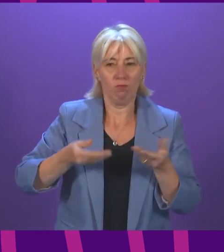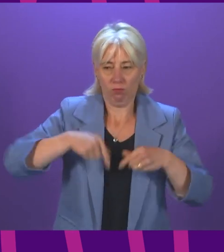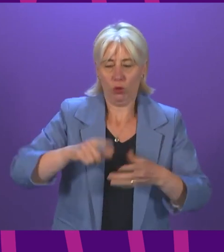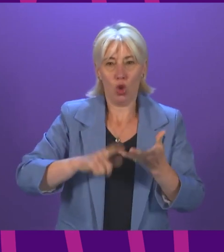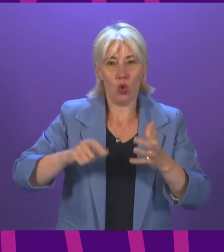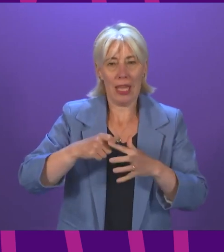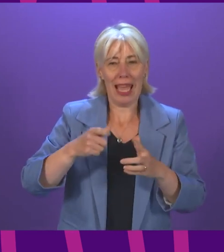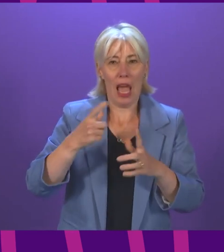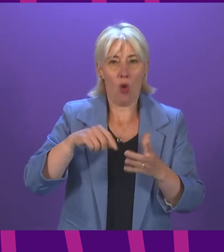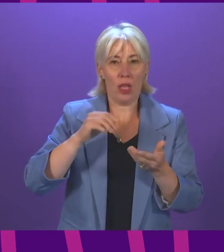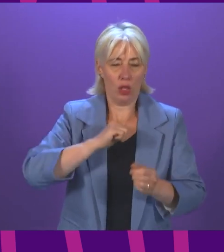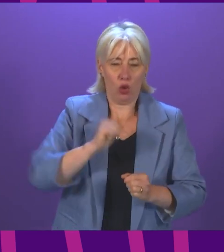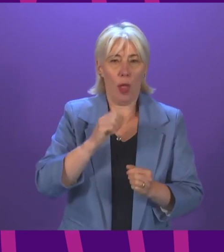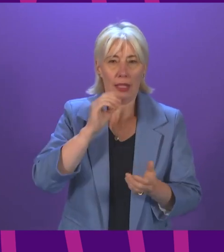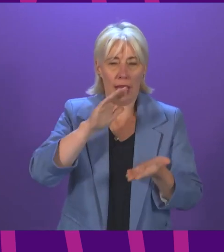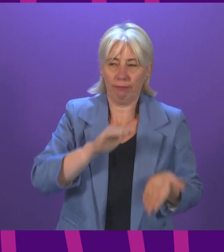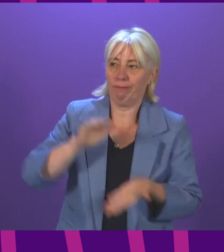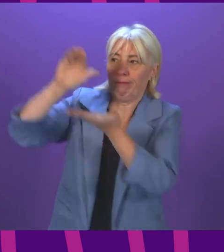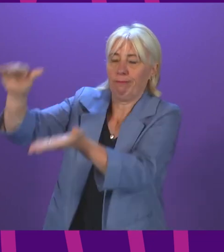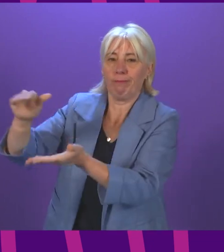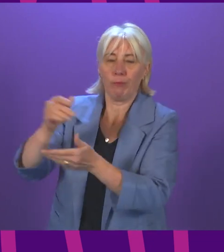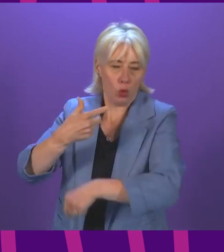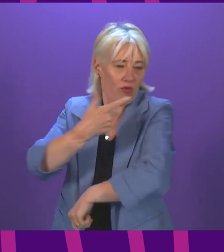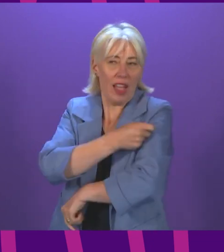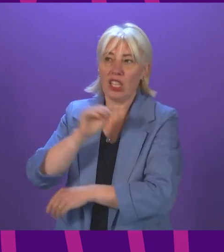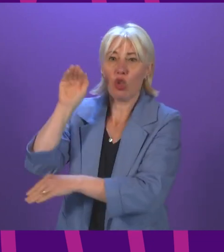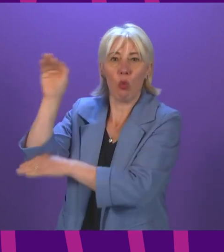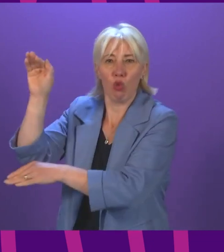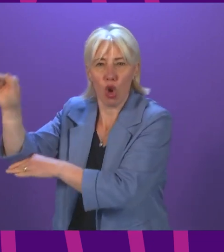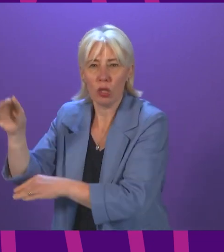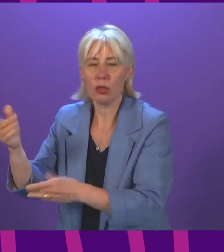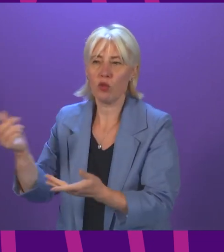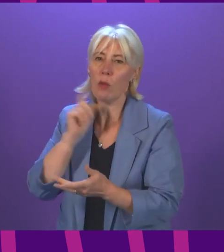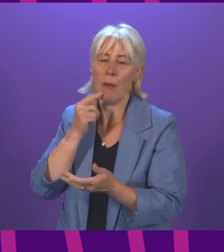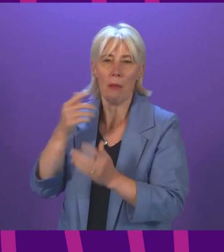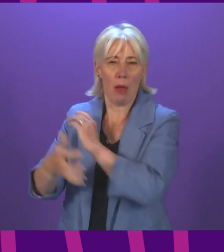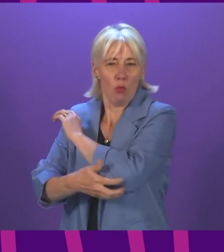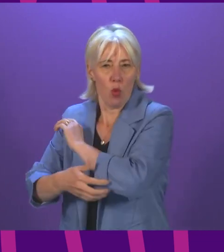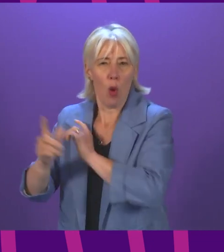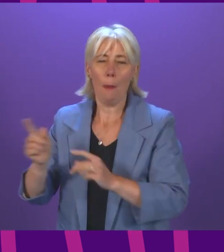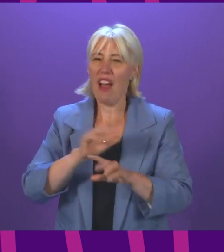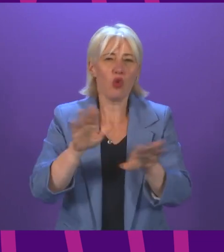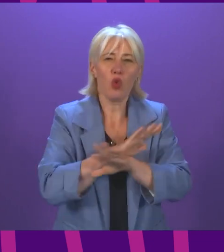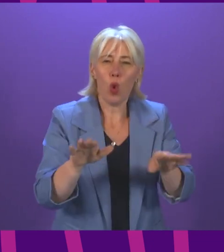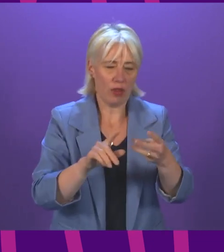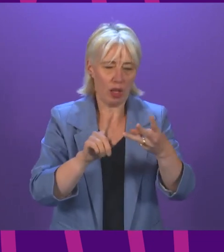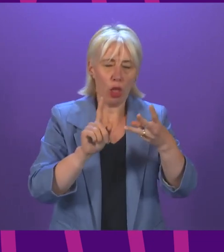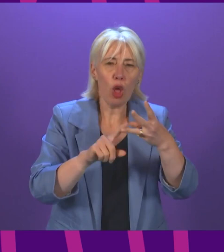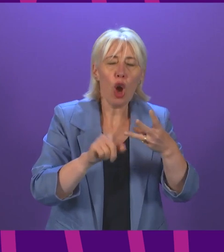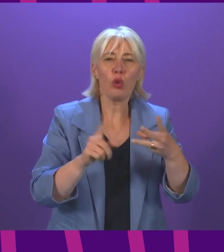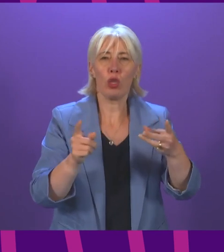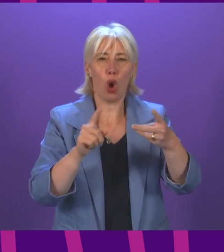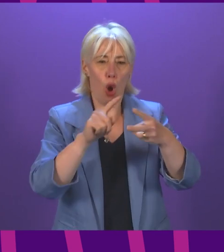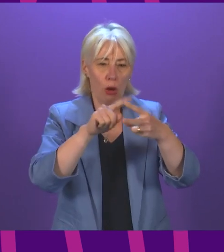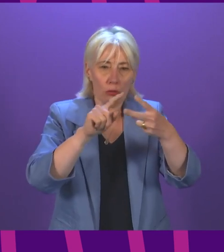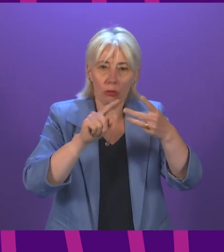UK about what contributions Scotland can make to that global effort. But by not going for your booster dose or your third dose or indeed any of the